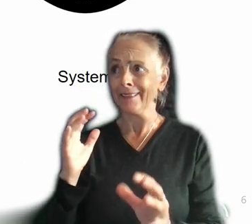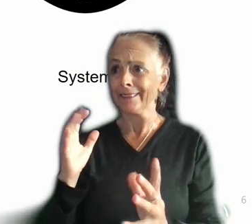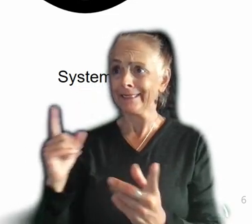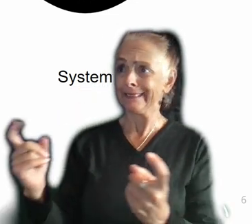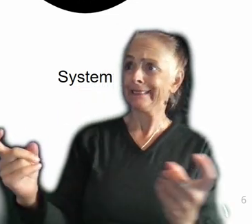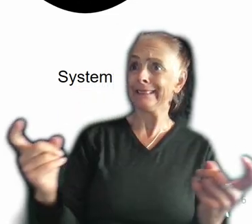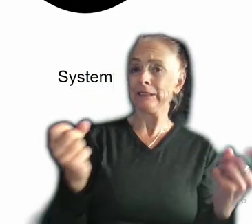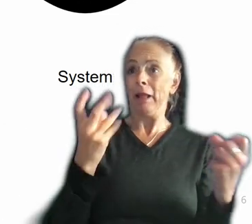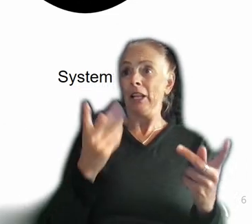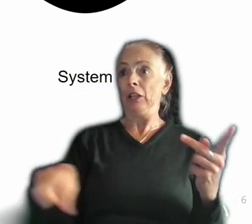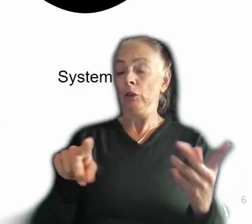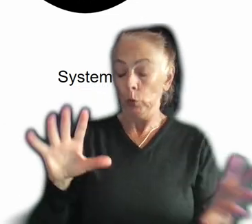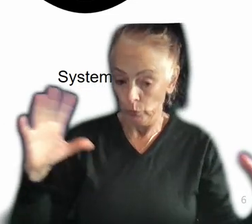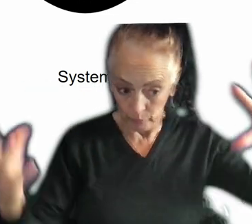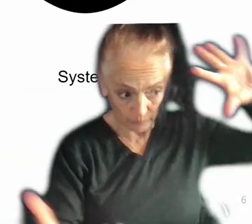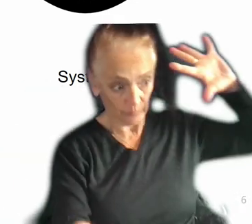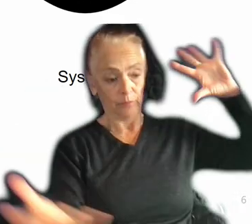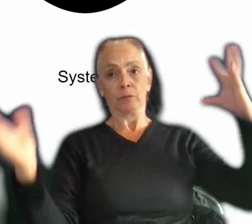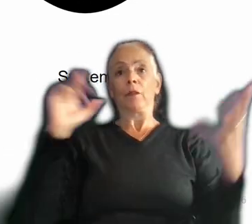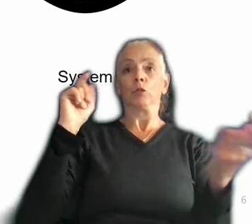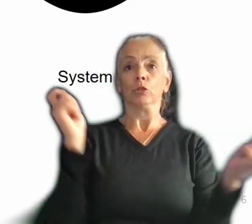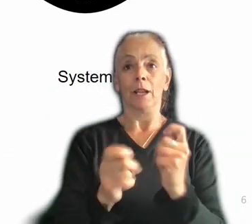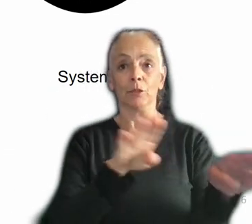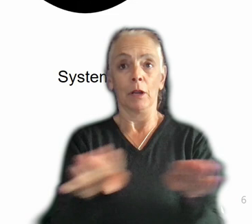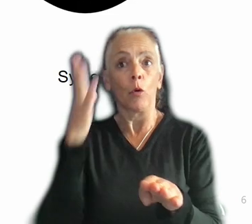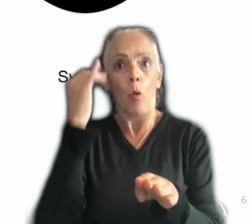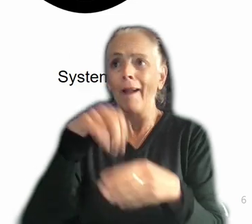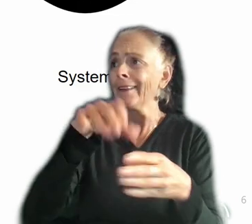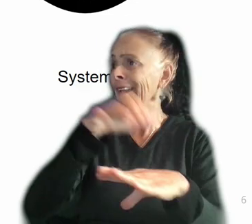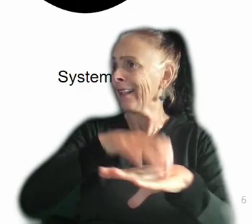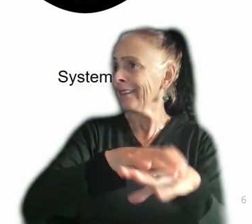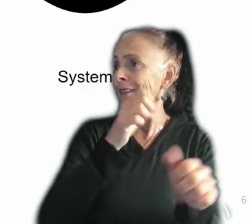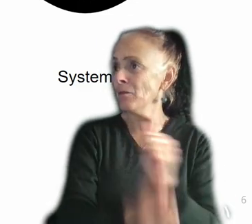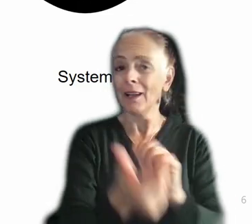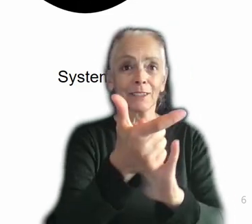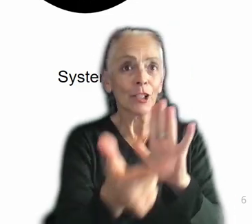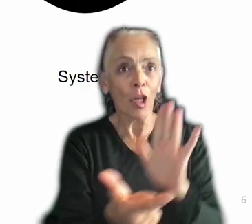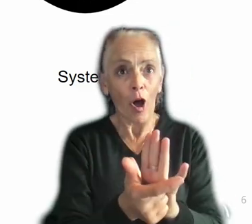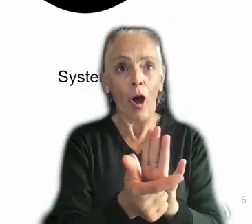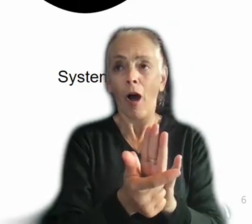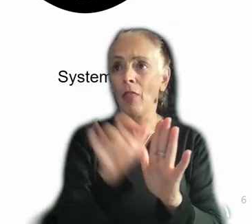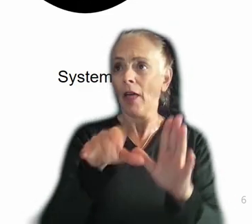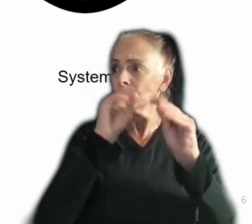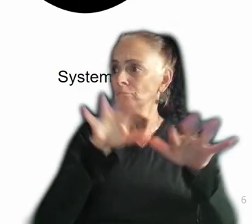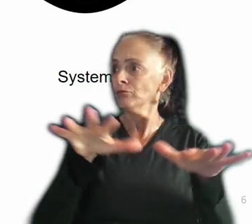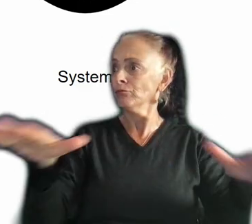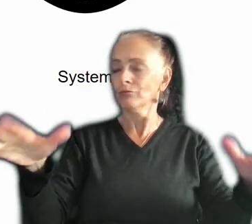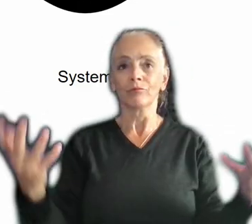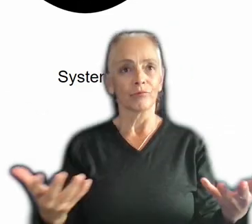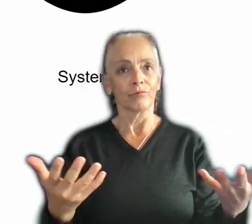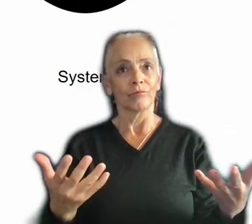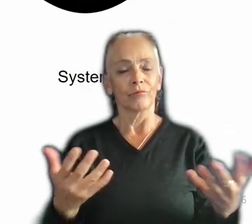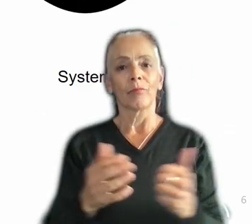change your behavior because somewhere in England, a law was implemented and suddenly this had ripple effects. These are the four